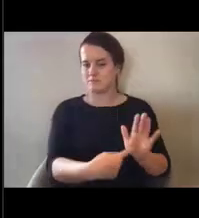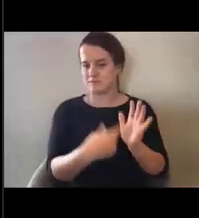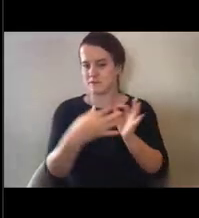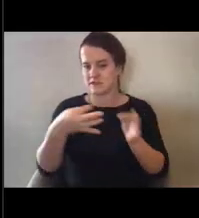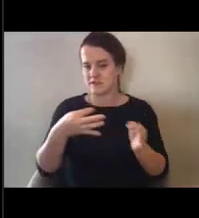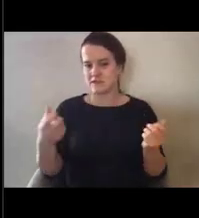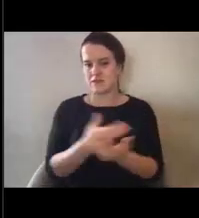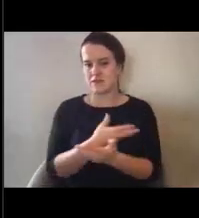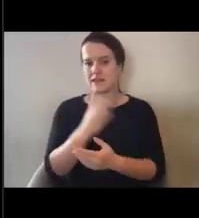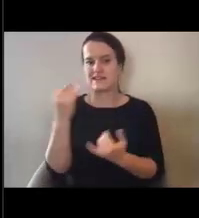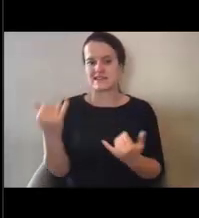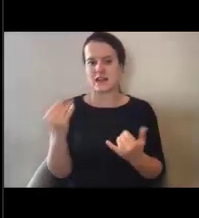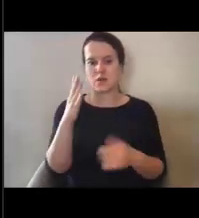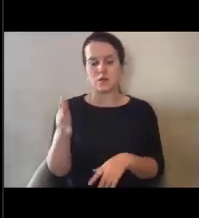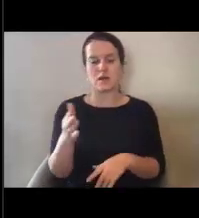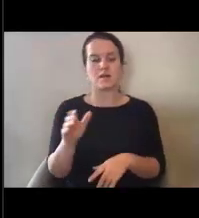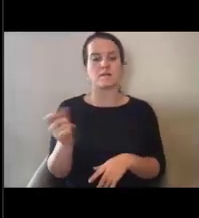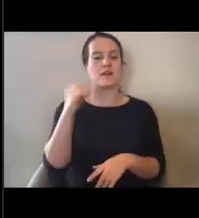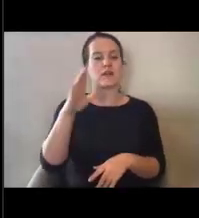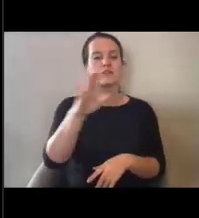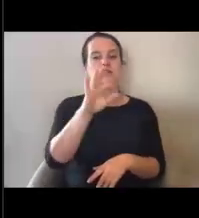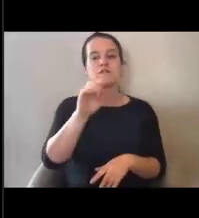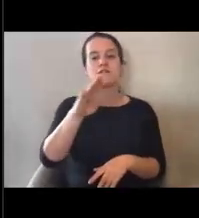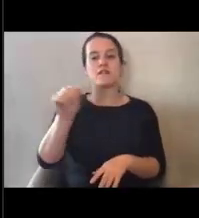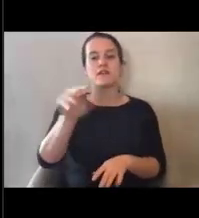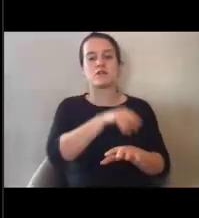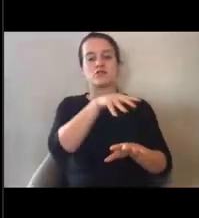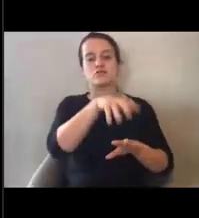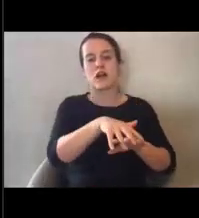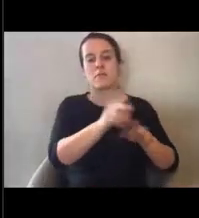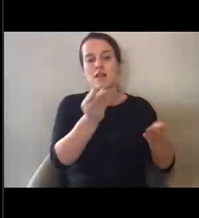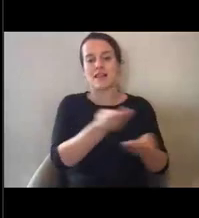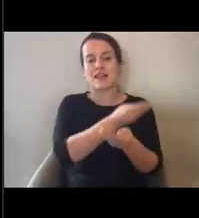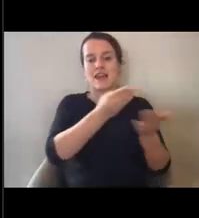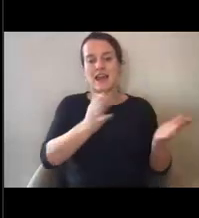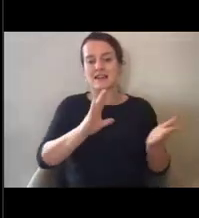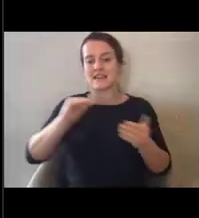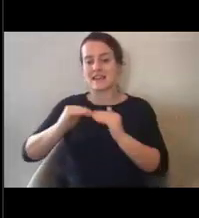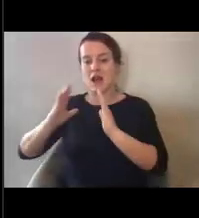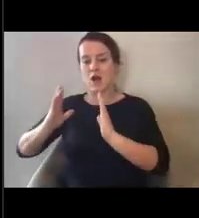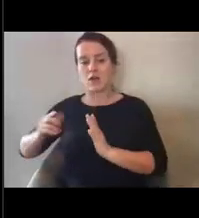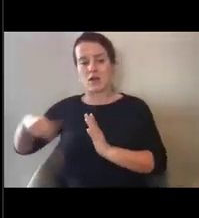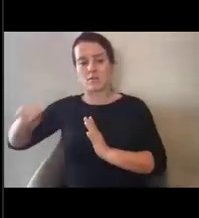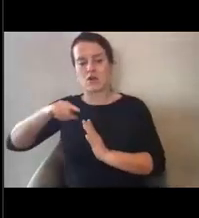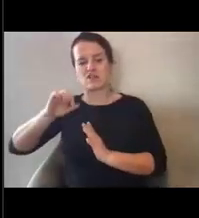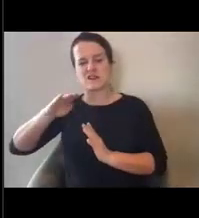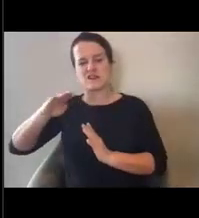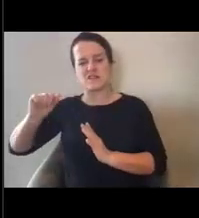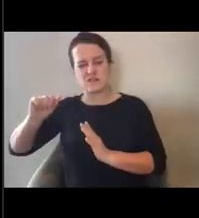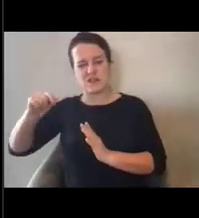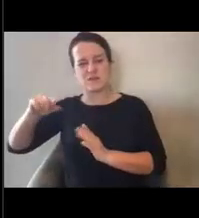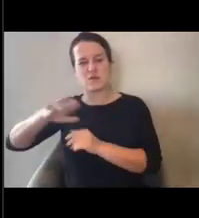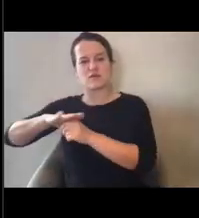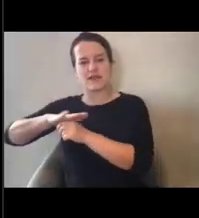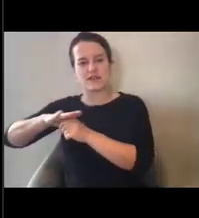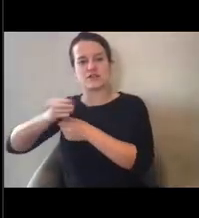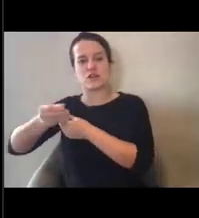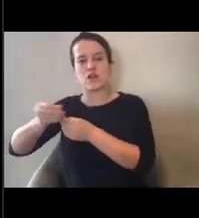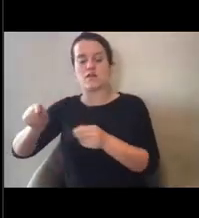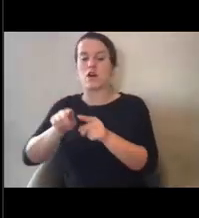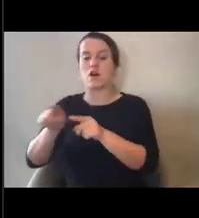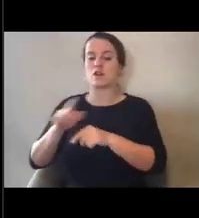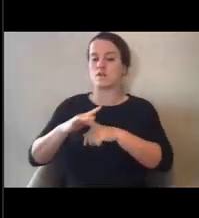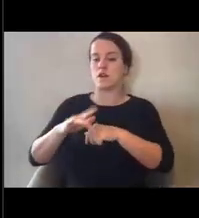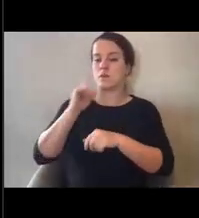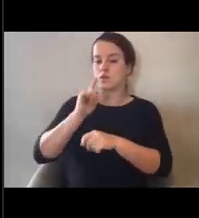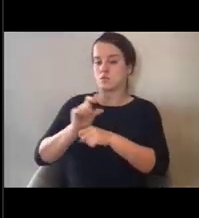Your FEMA tribal liaisons and counterparts in your FEMA regional offices are also available to work with you